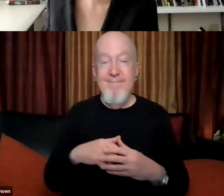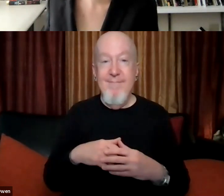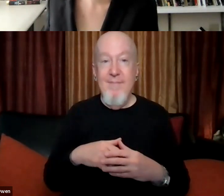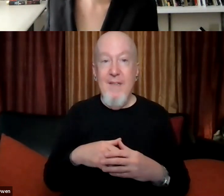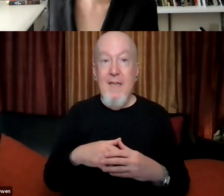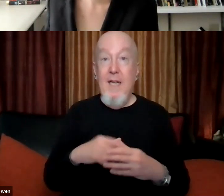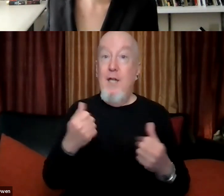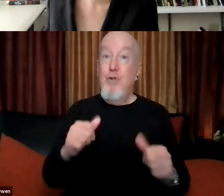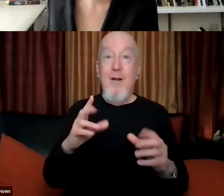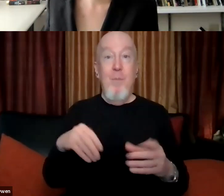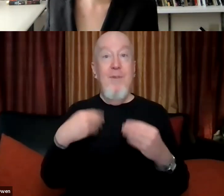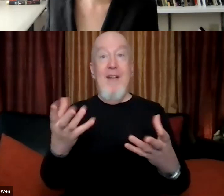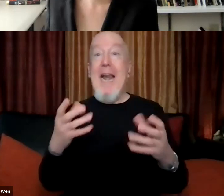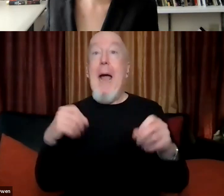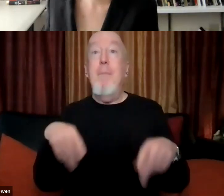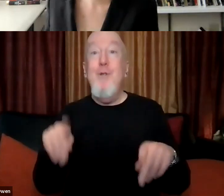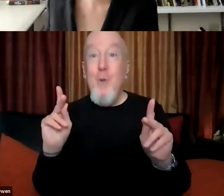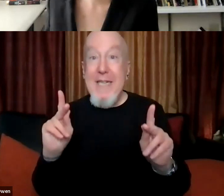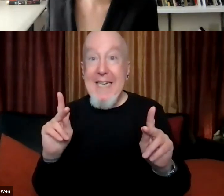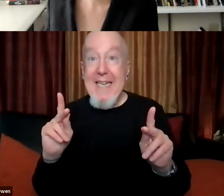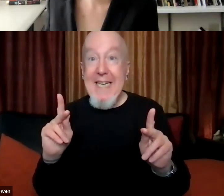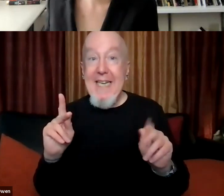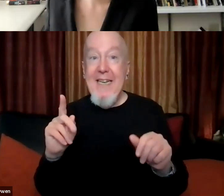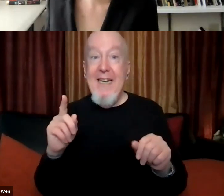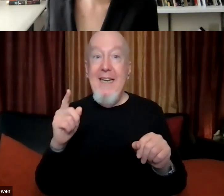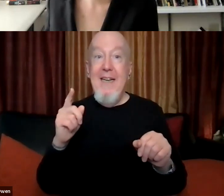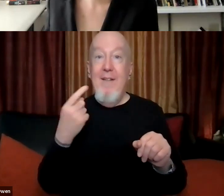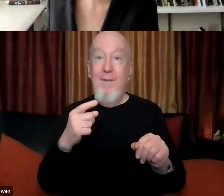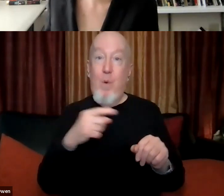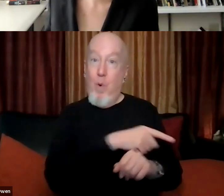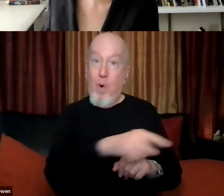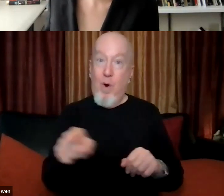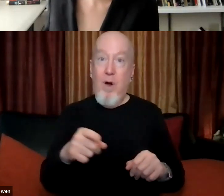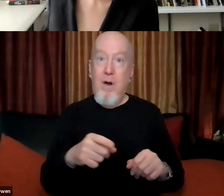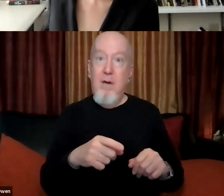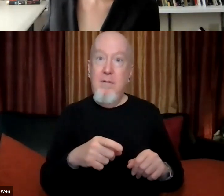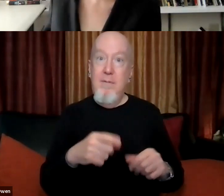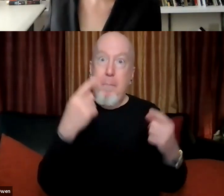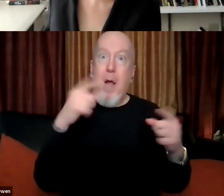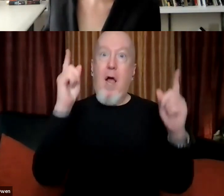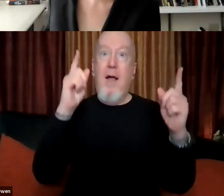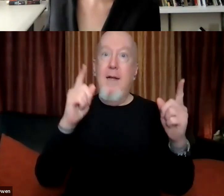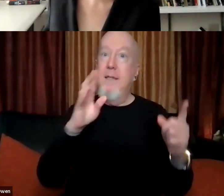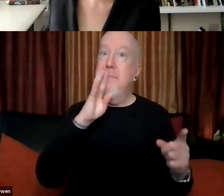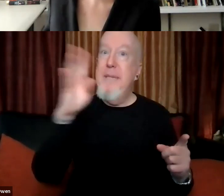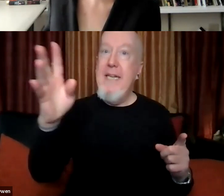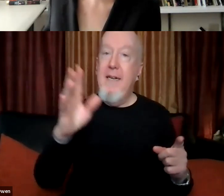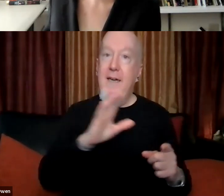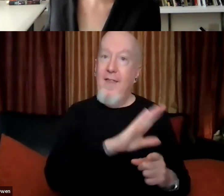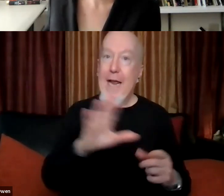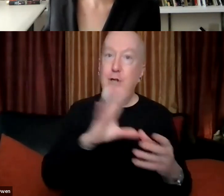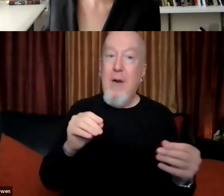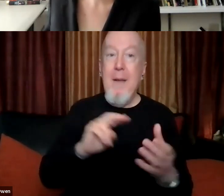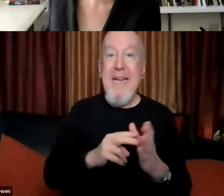order to provide an opportunity for that silenced population to speak. There has to be, right? People have to